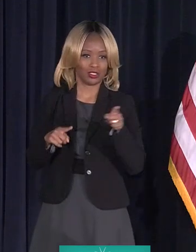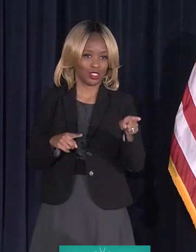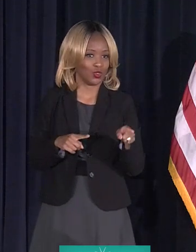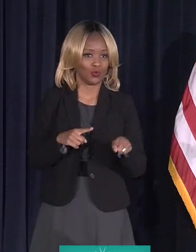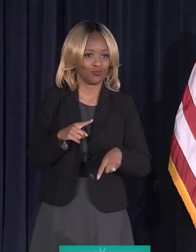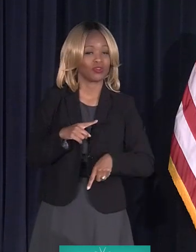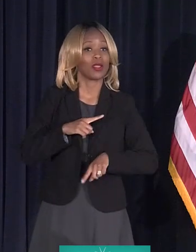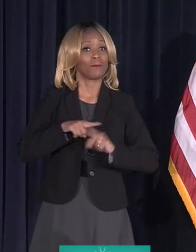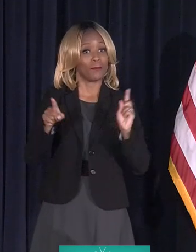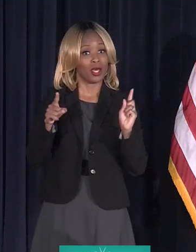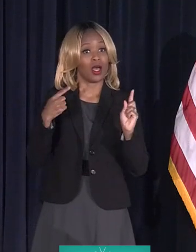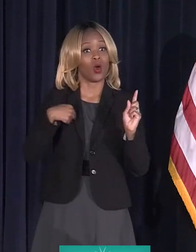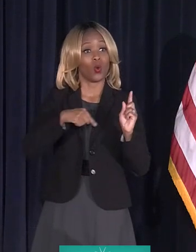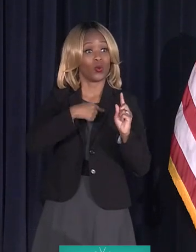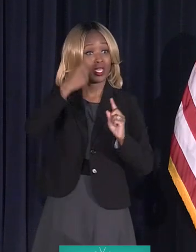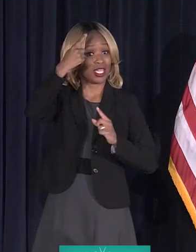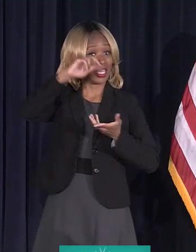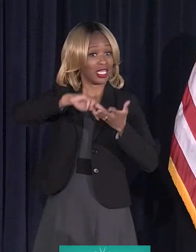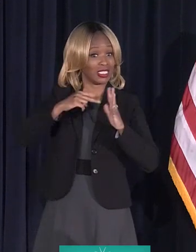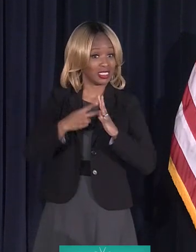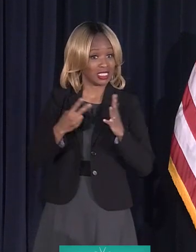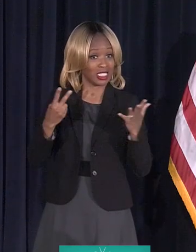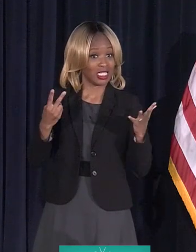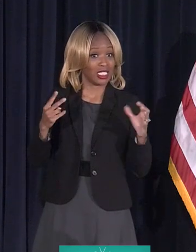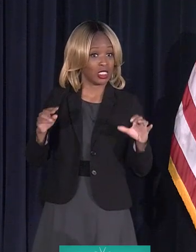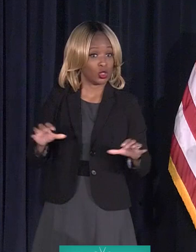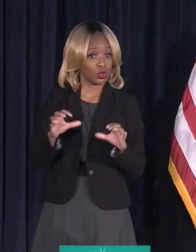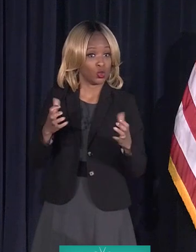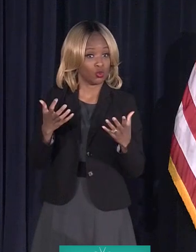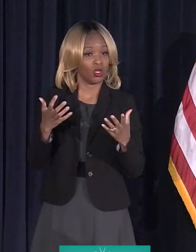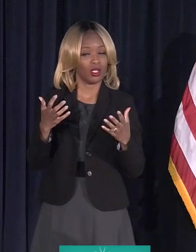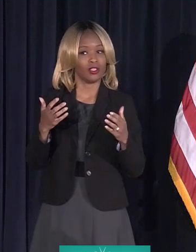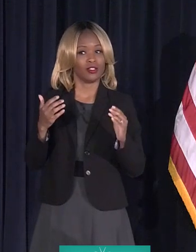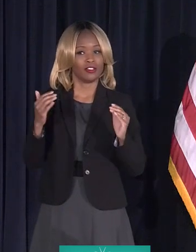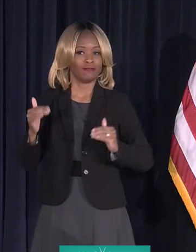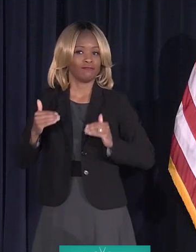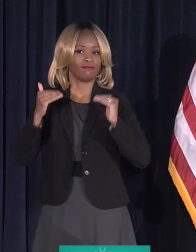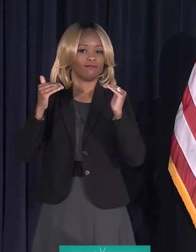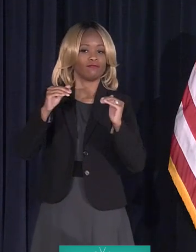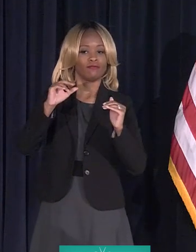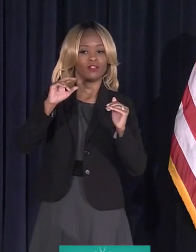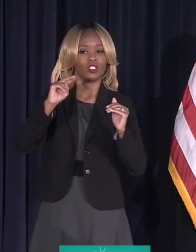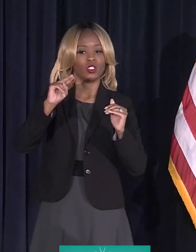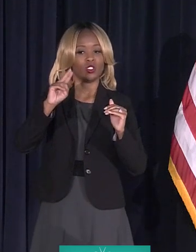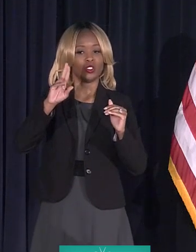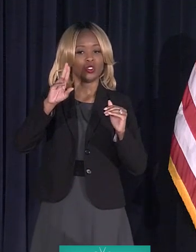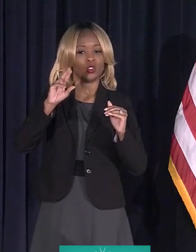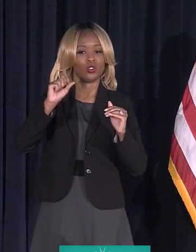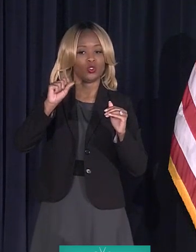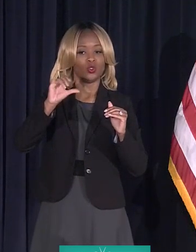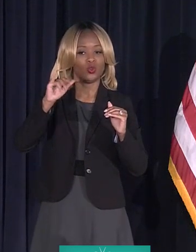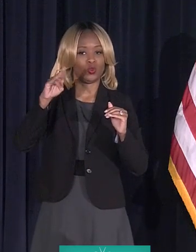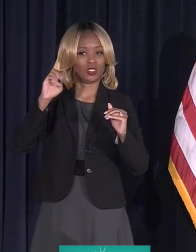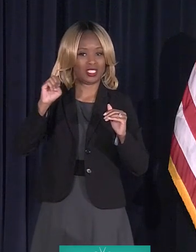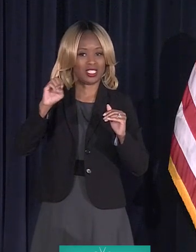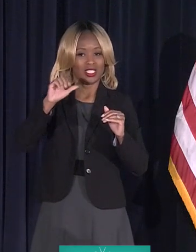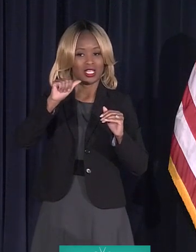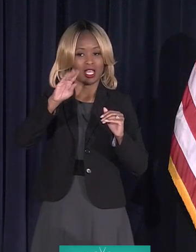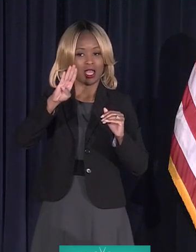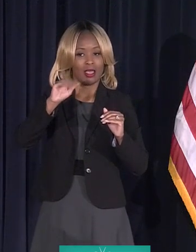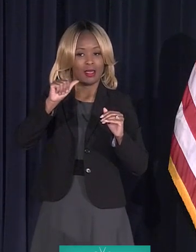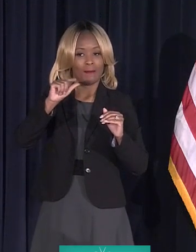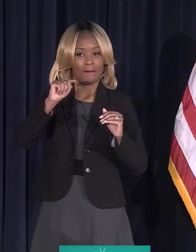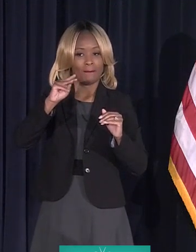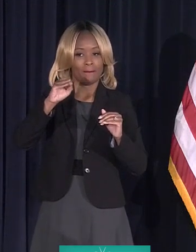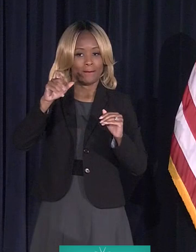but what we intend to do is step up the nuisance abatement lawsuits, and if we can pull